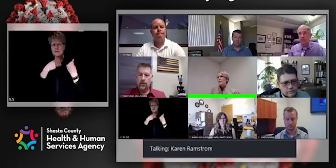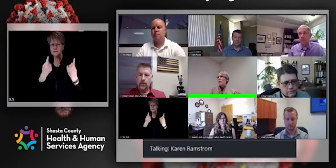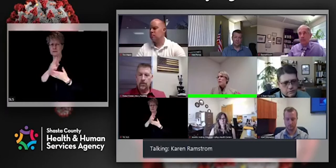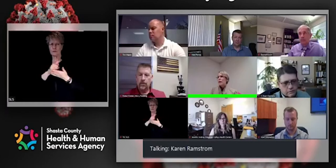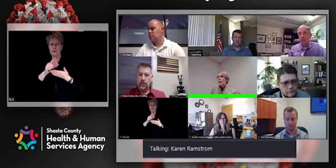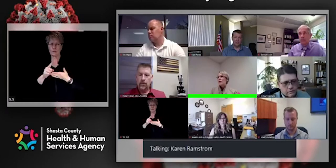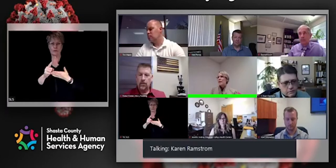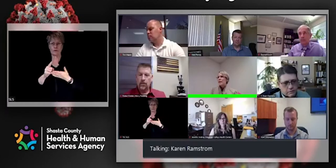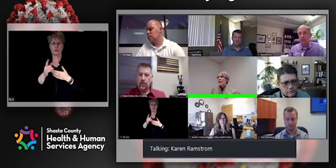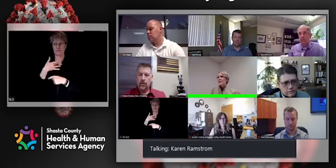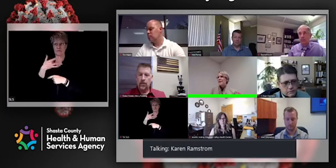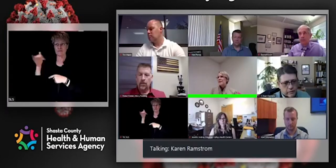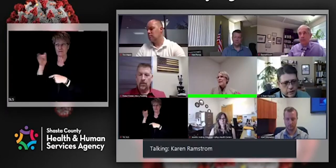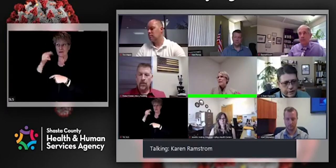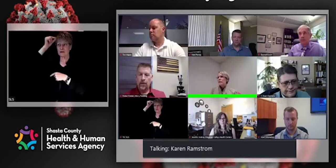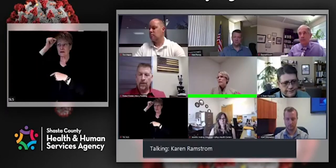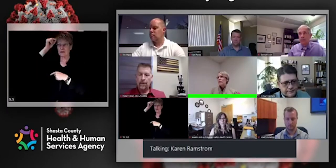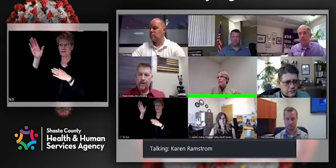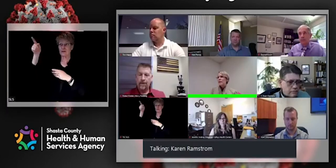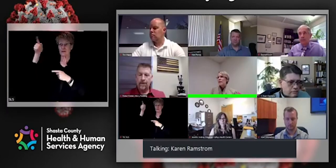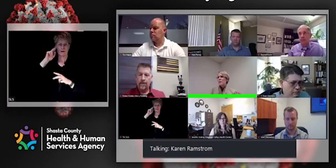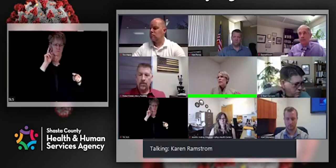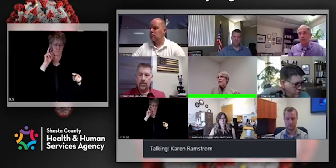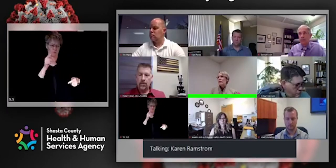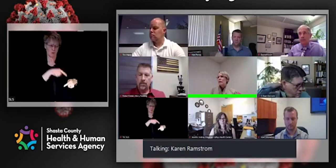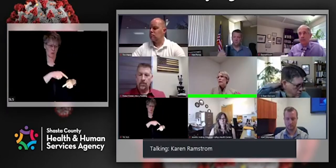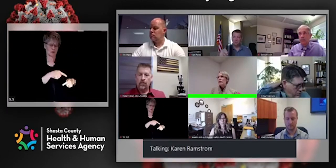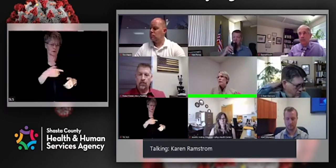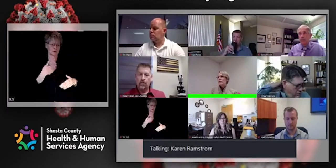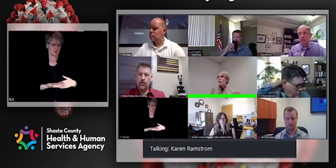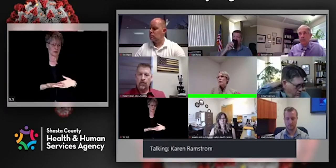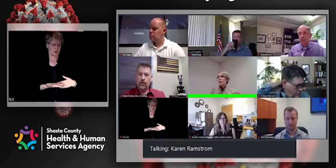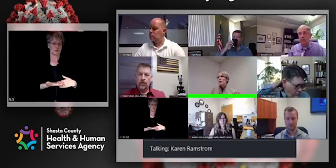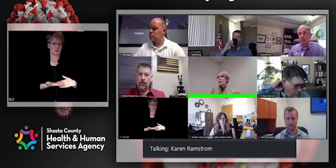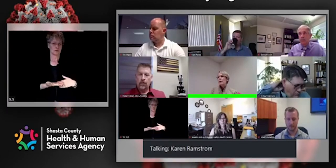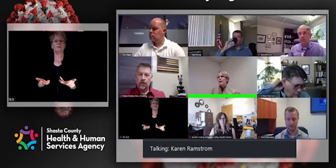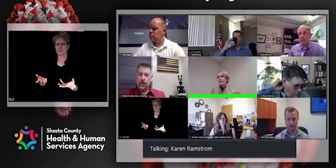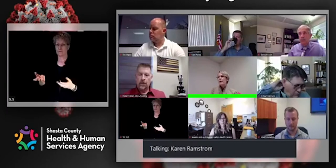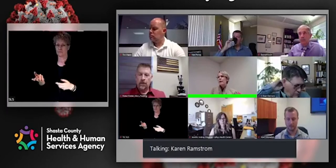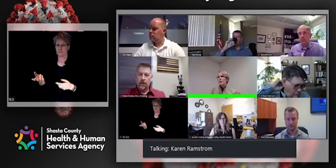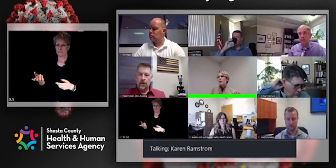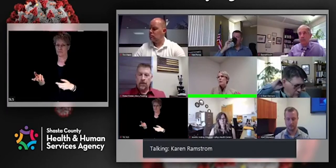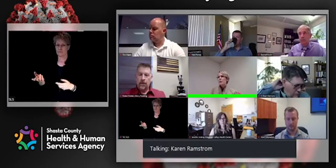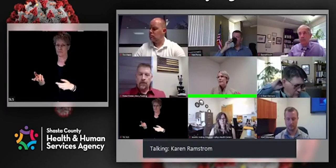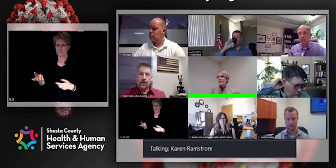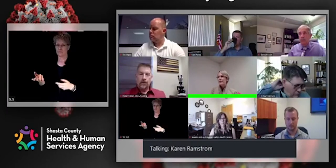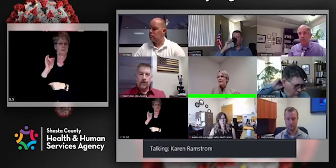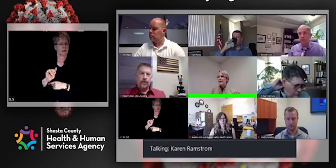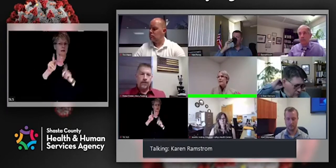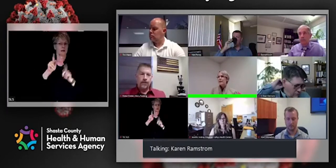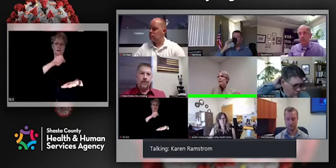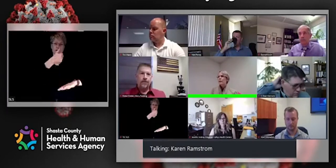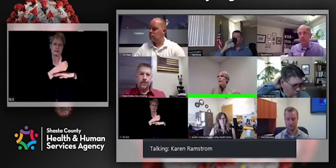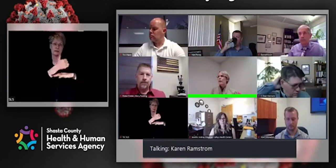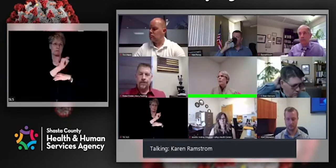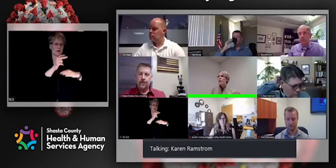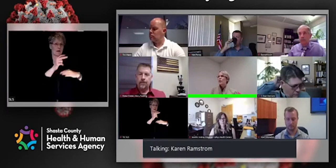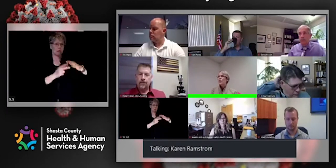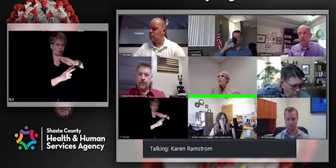So our understanding is that individual has been traveling around, unfortunately, to different cities